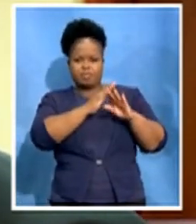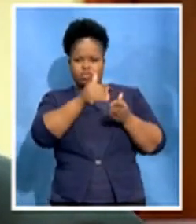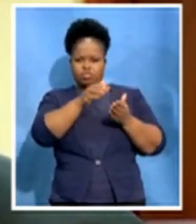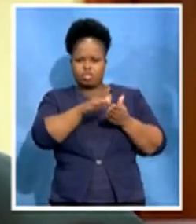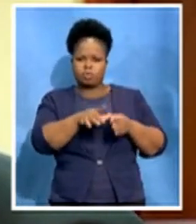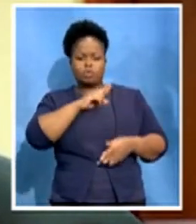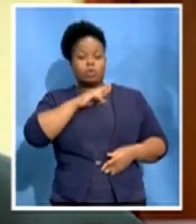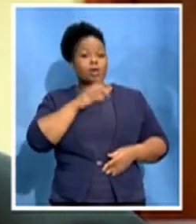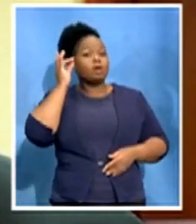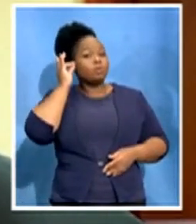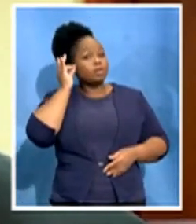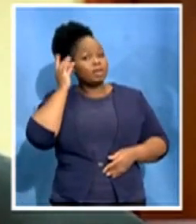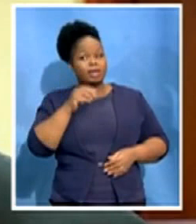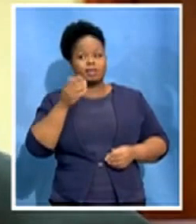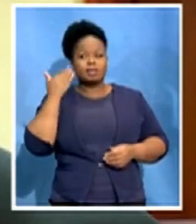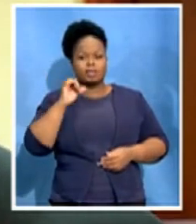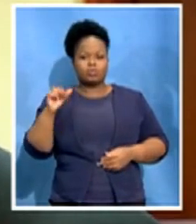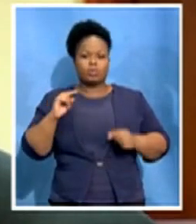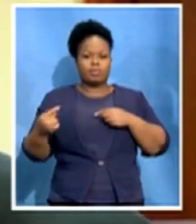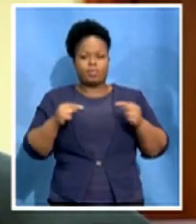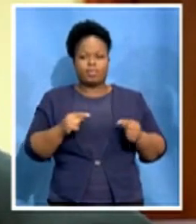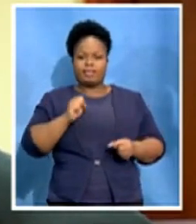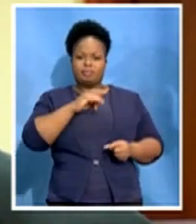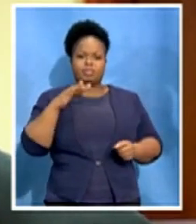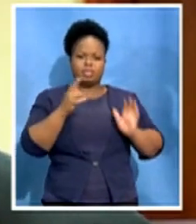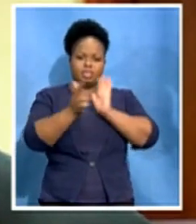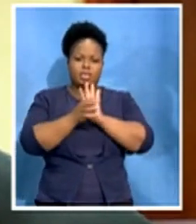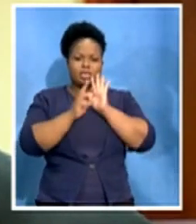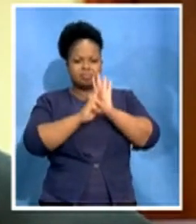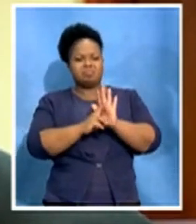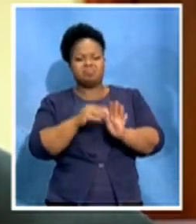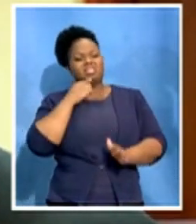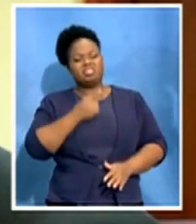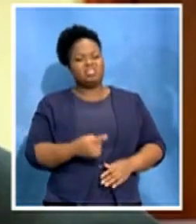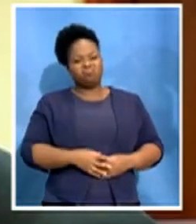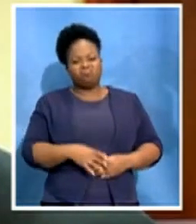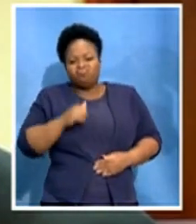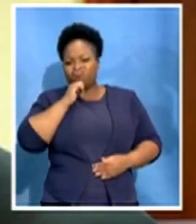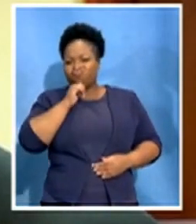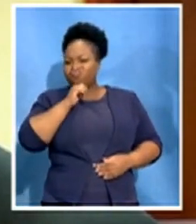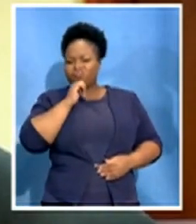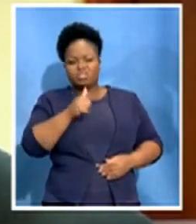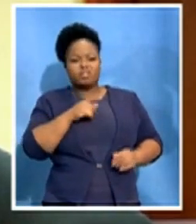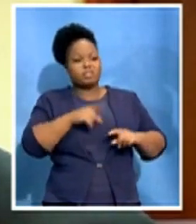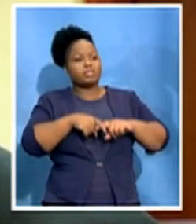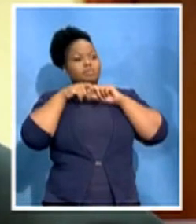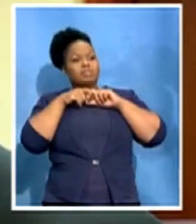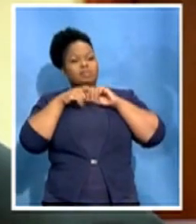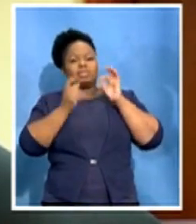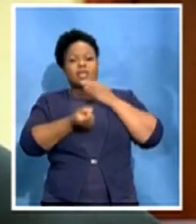week, the SABC's legal representative saying that even if this suspension process, which is taking a month in terms of